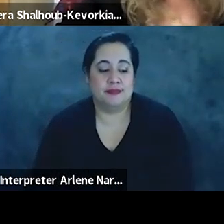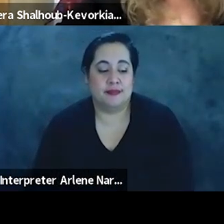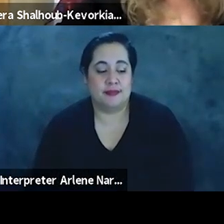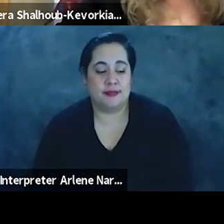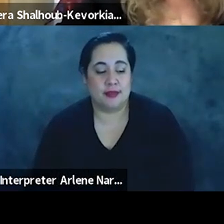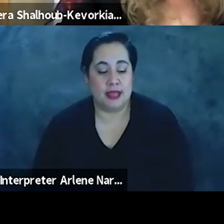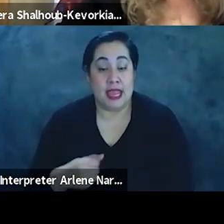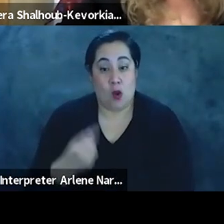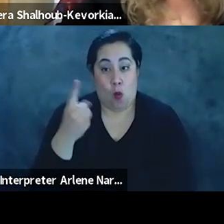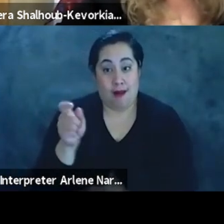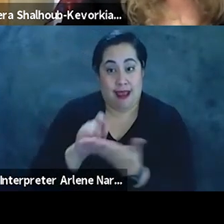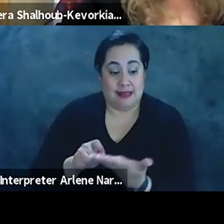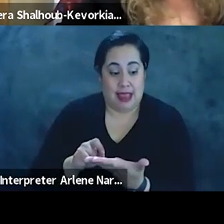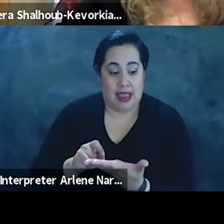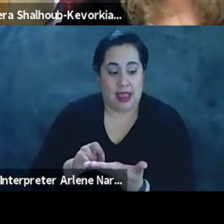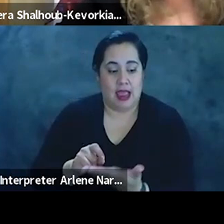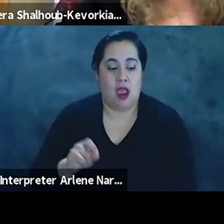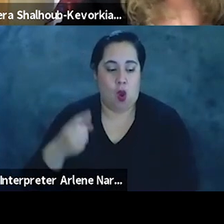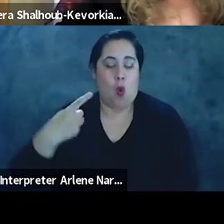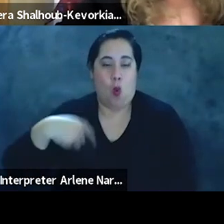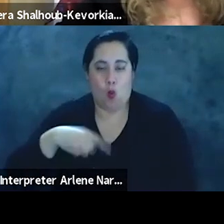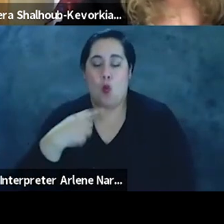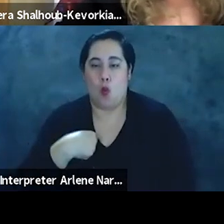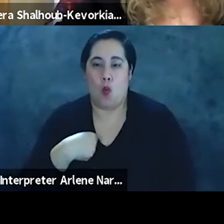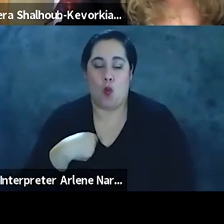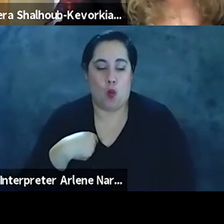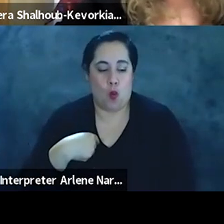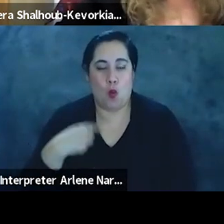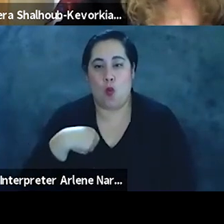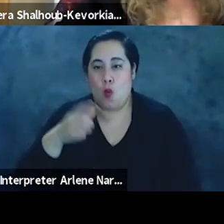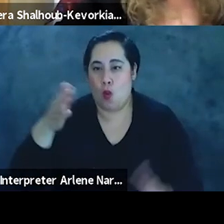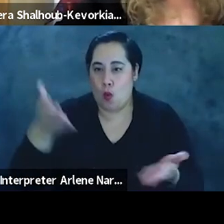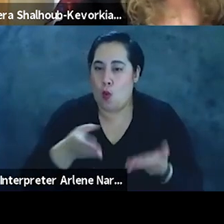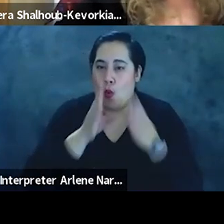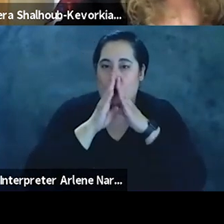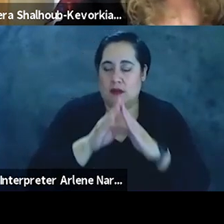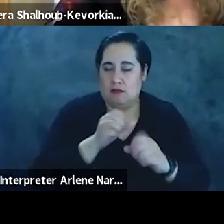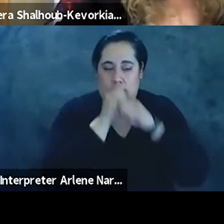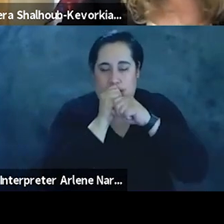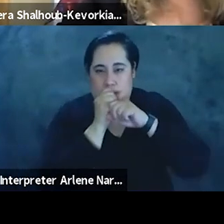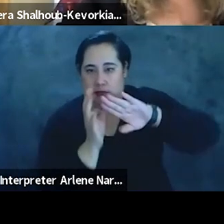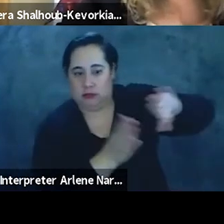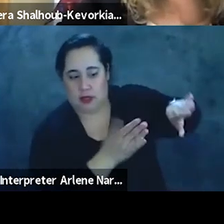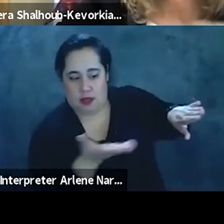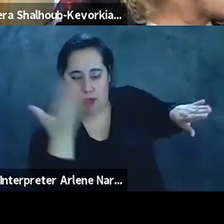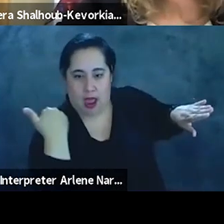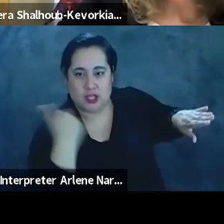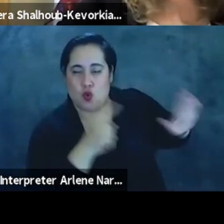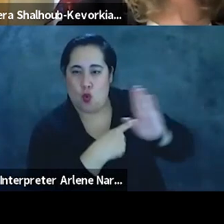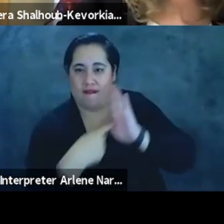In one essay wherein he drew on Michelle Rolf trios silencing the past to reflect on the massacre of Palestinians